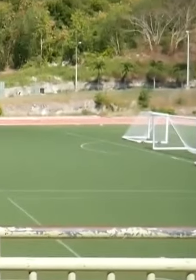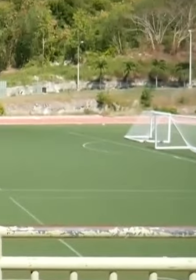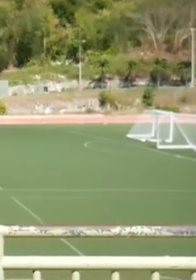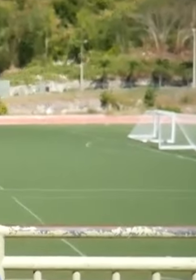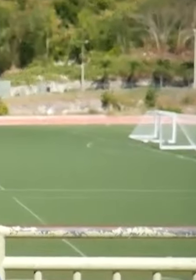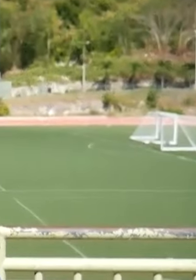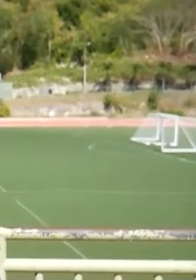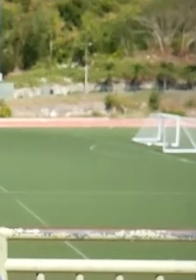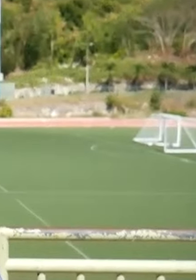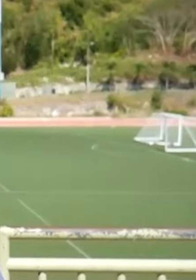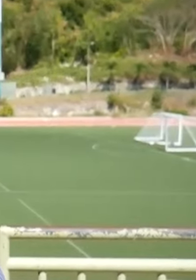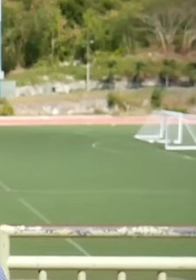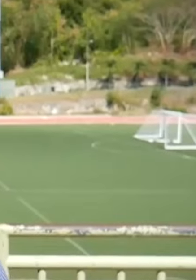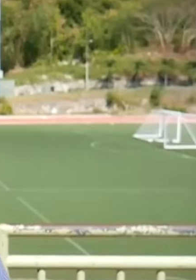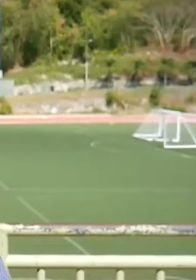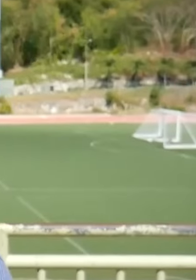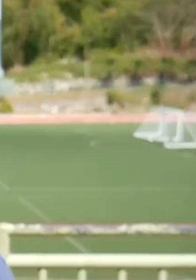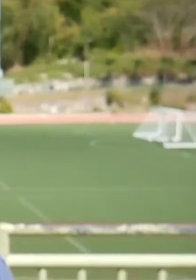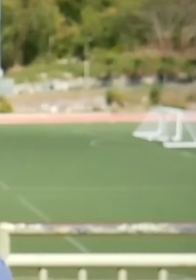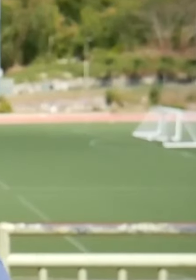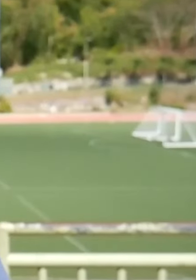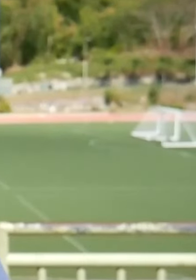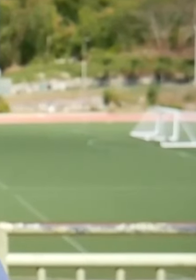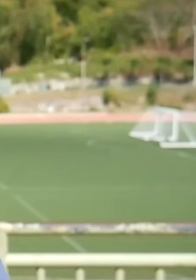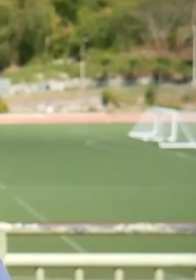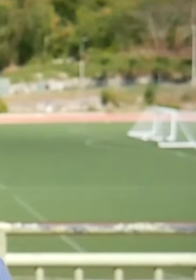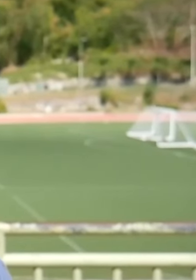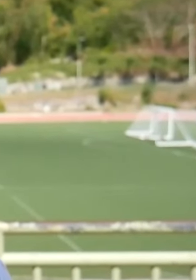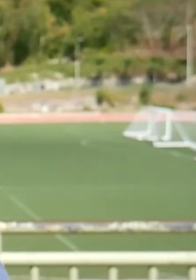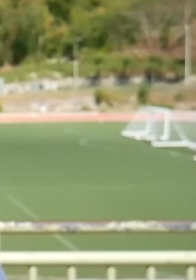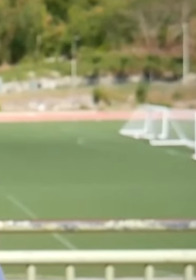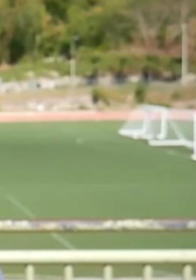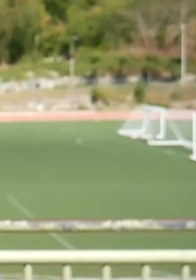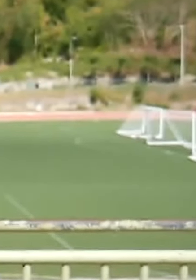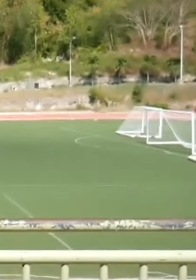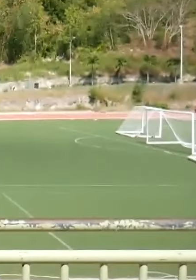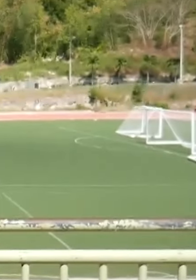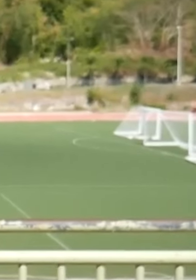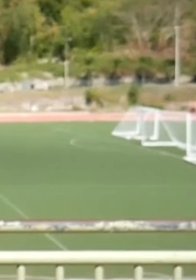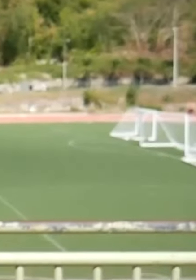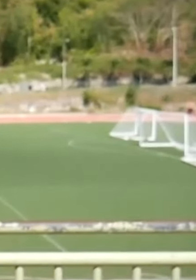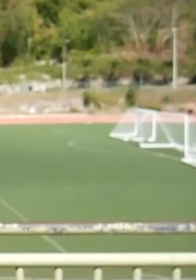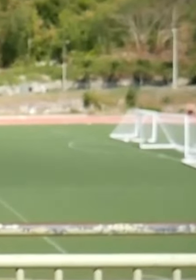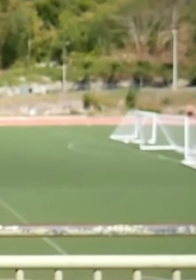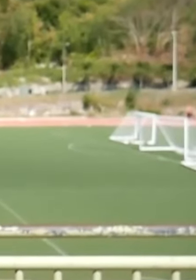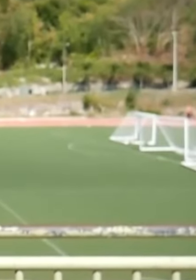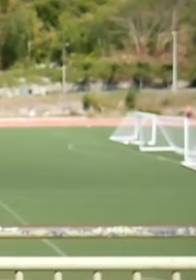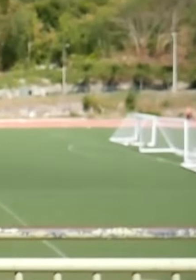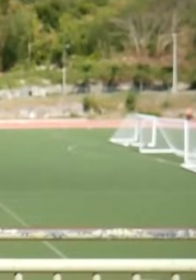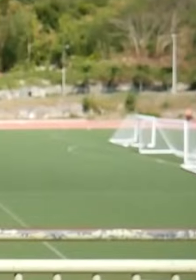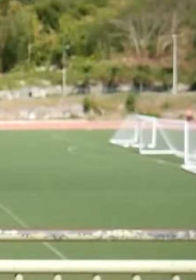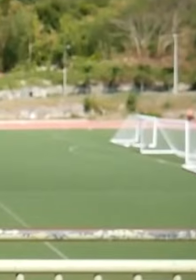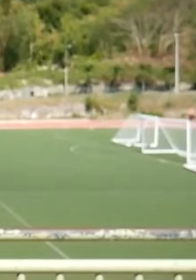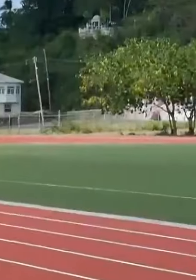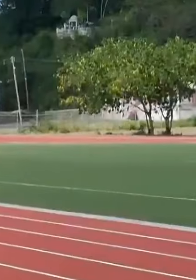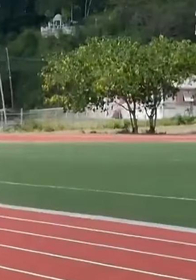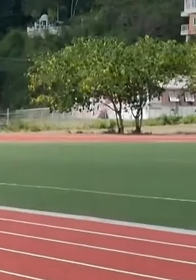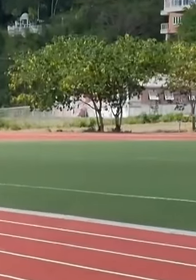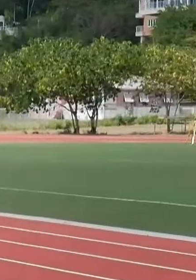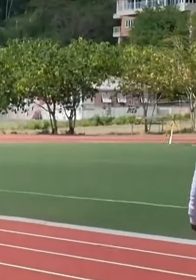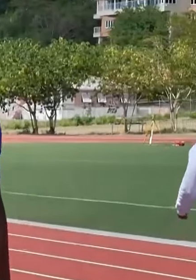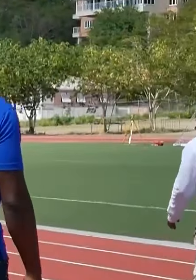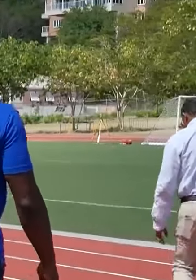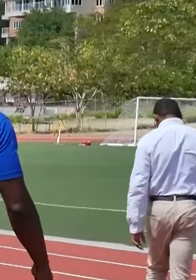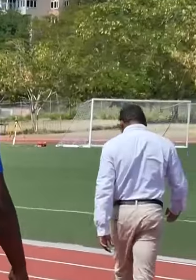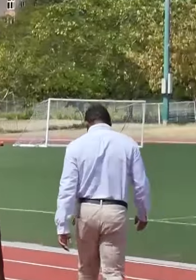Originally, we had one expert here. We ended up having four experts from Ragapal and that helped to speed up the process and here we are